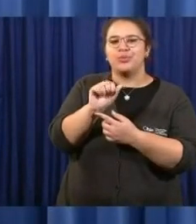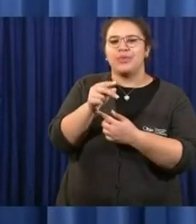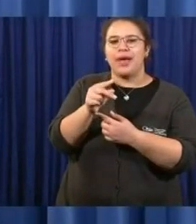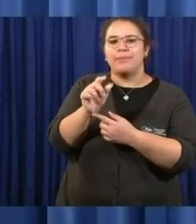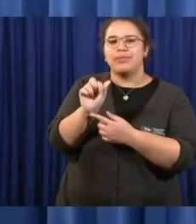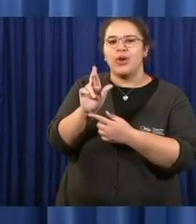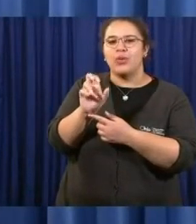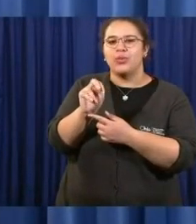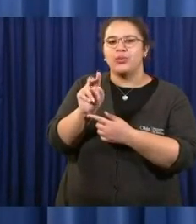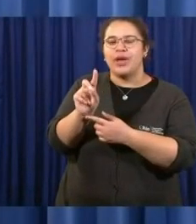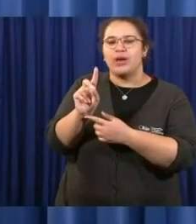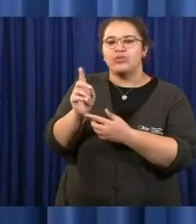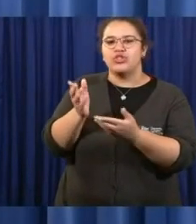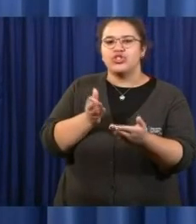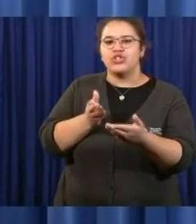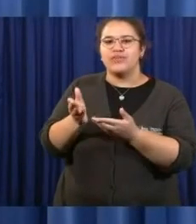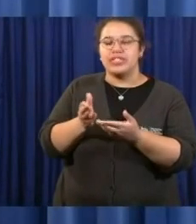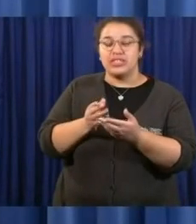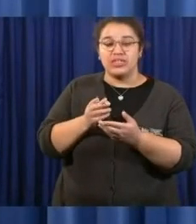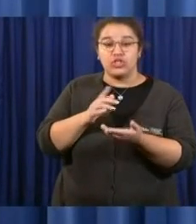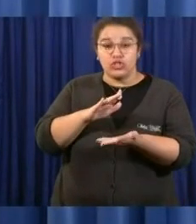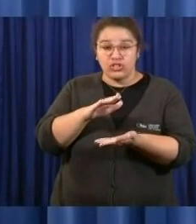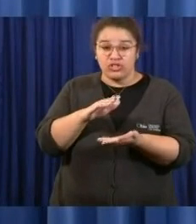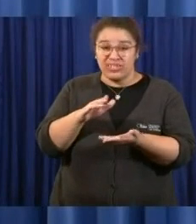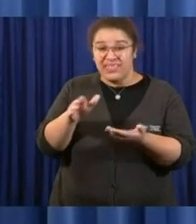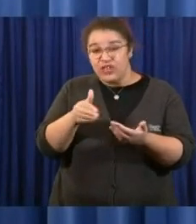separate pool of money for wraparound services in the next budget?